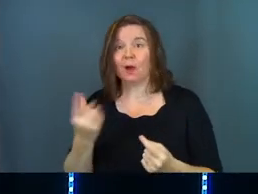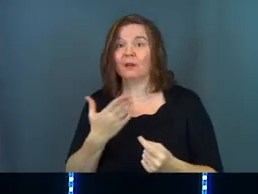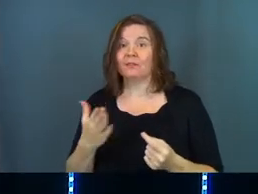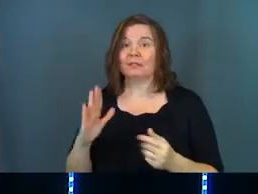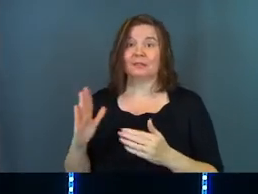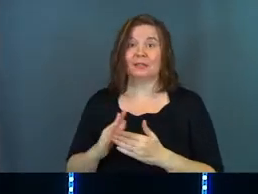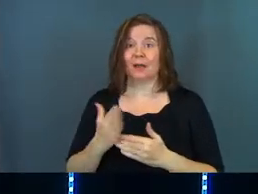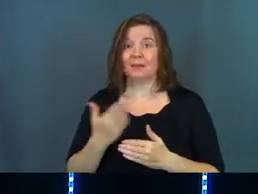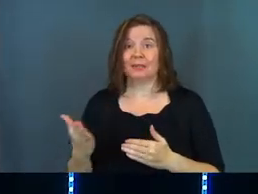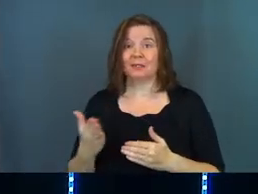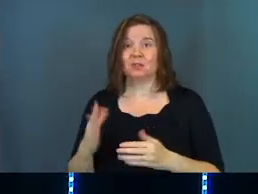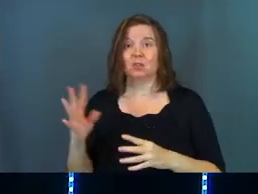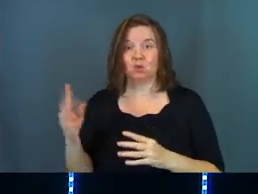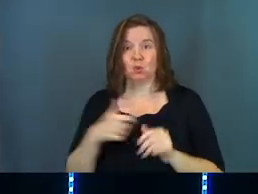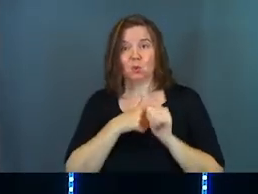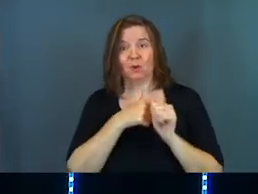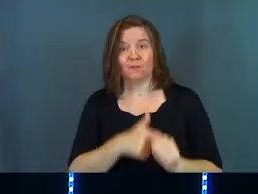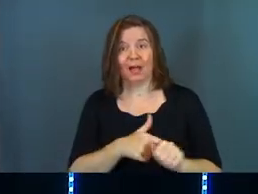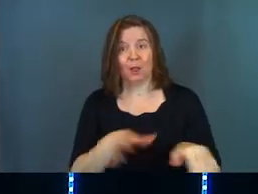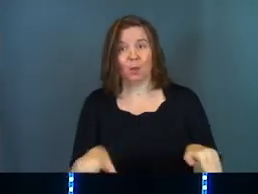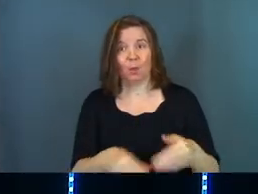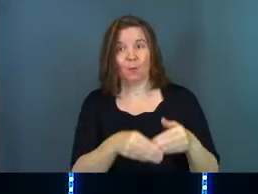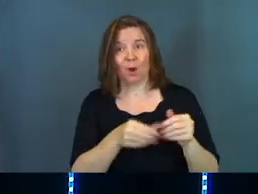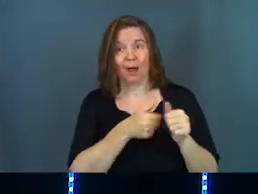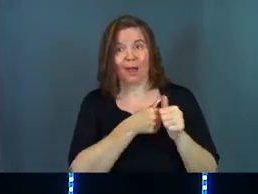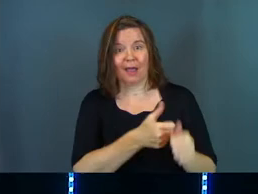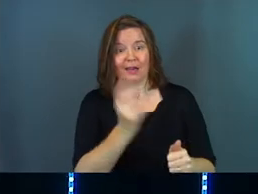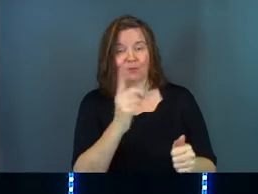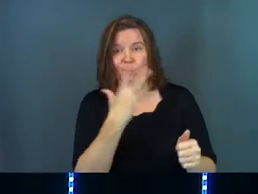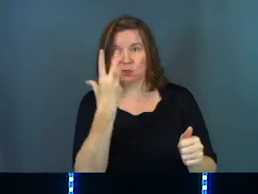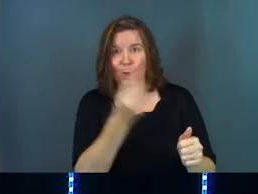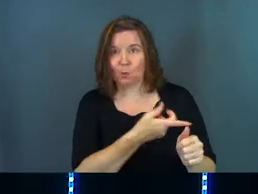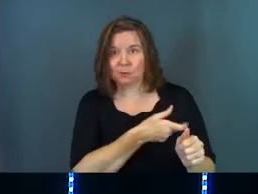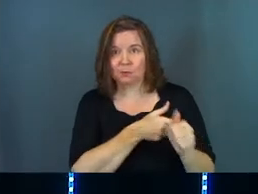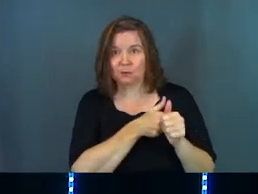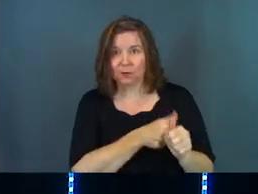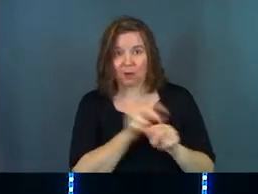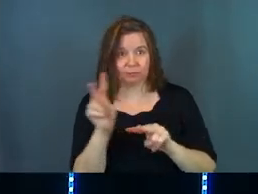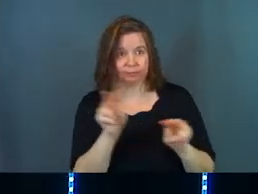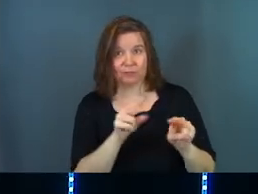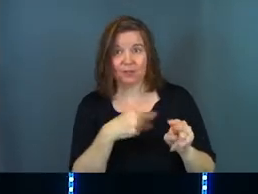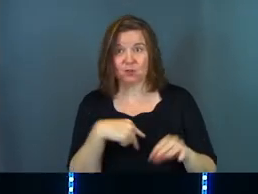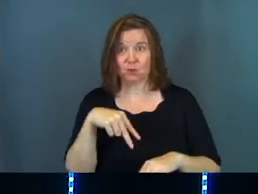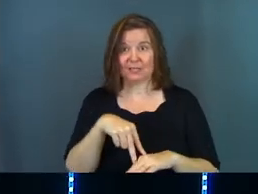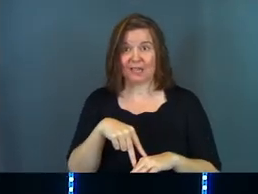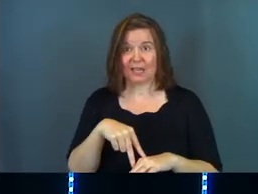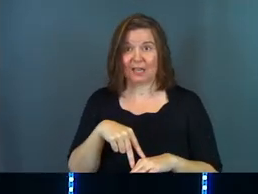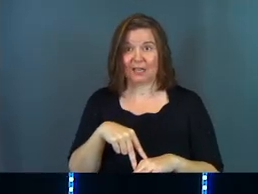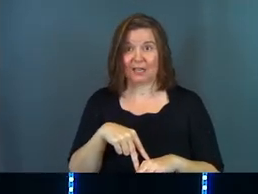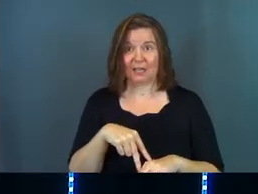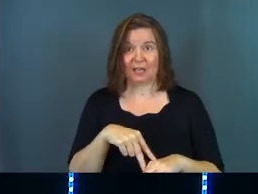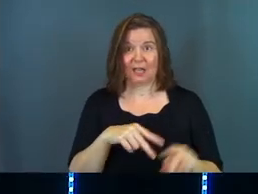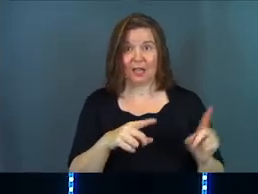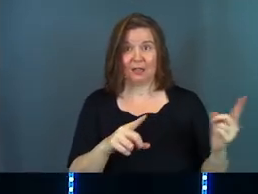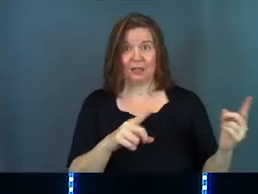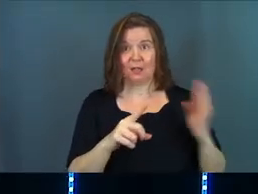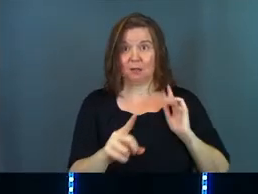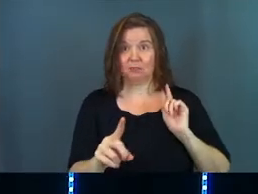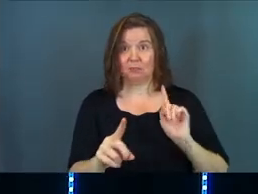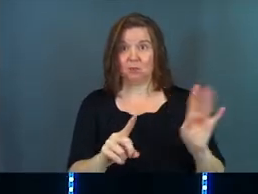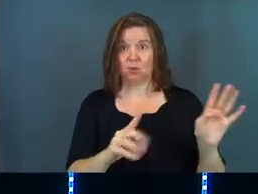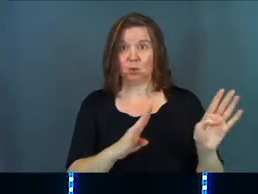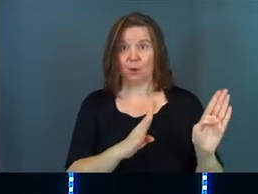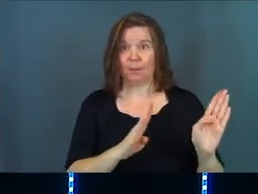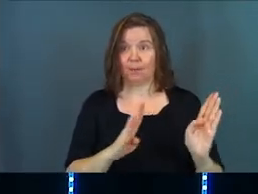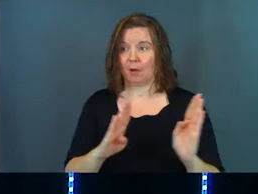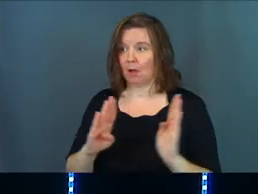One of the number one rules is you follow the bride everywhere she goes. Like if you're standing here and the bride's walking down, your